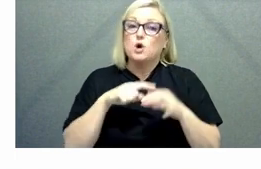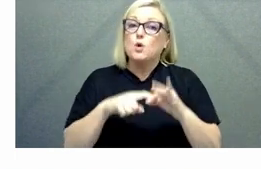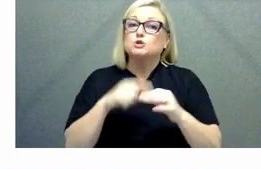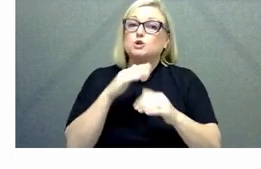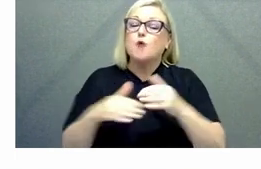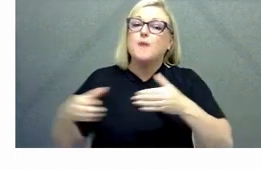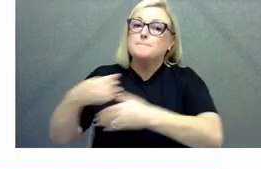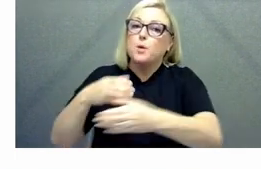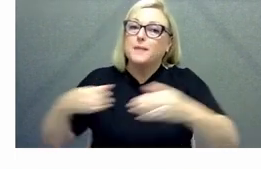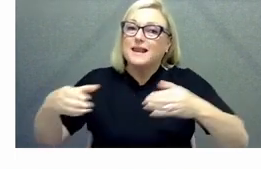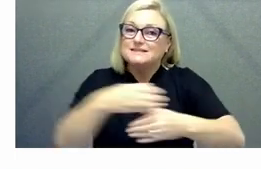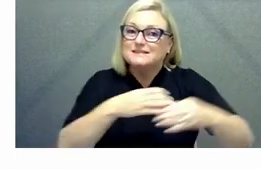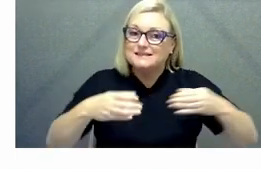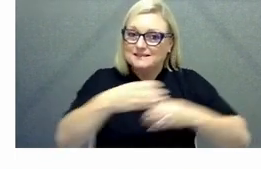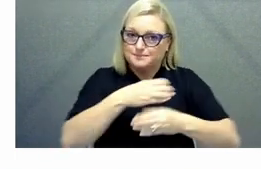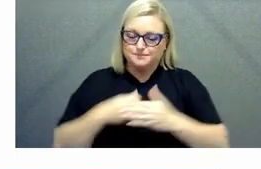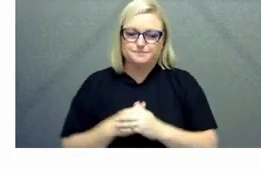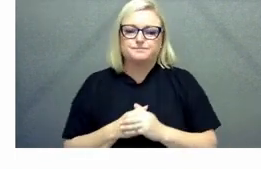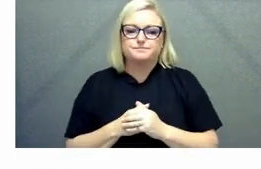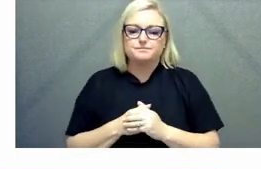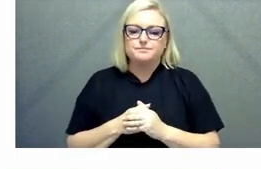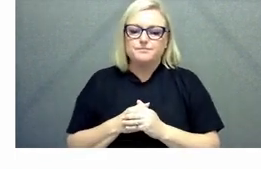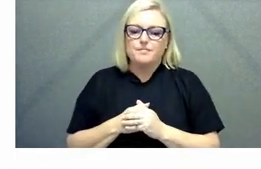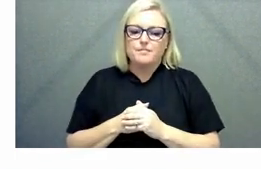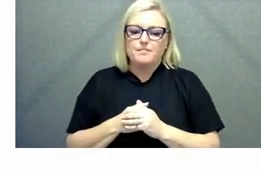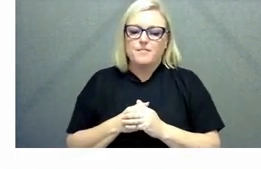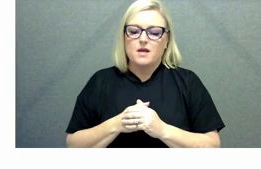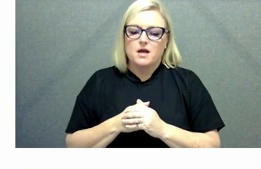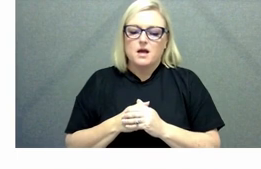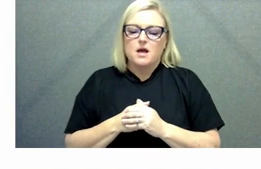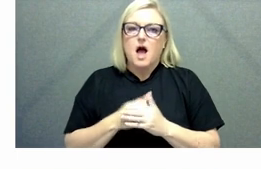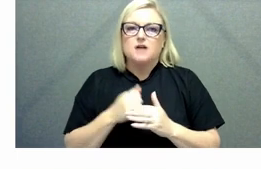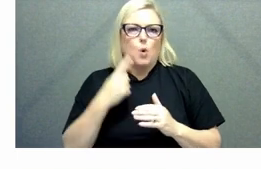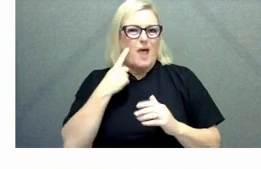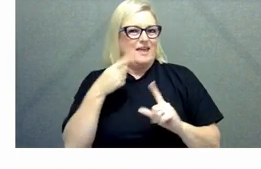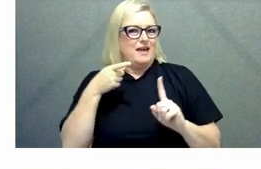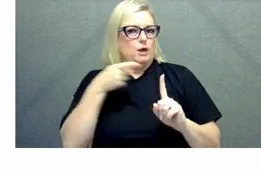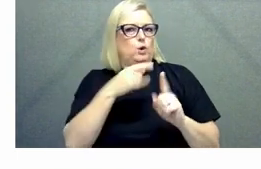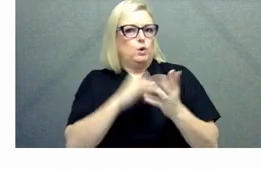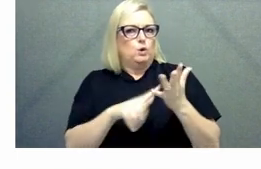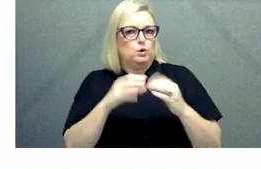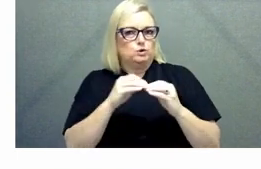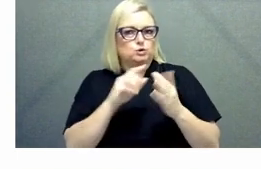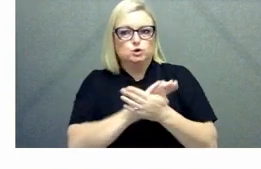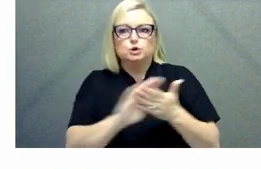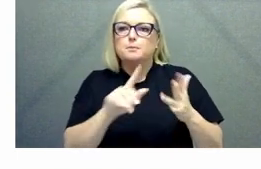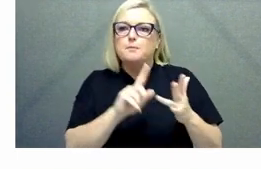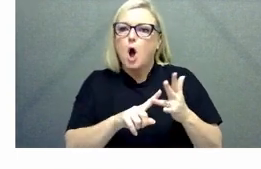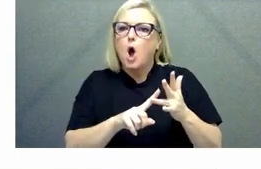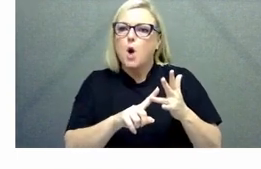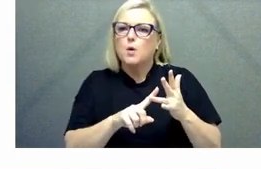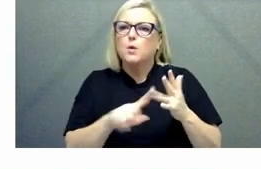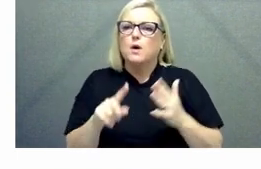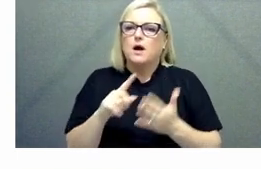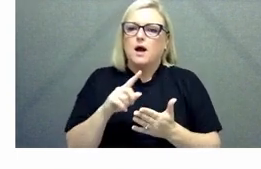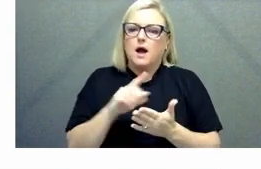the APS um certainly i can only imagine that one of the management committee in aglnq has shared this because we talk